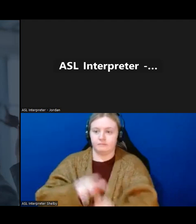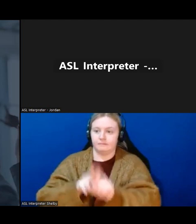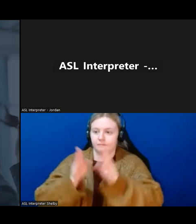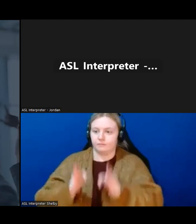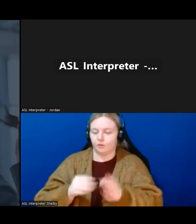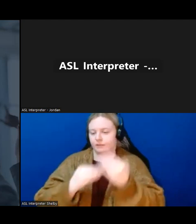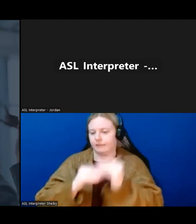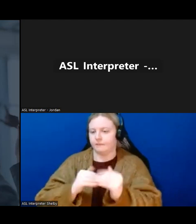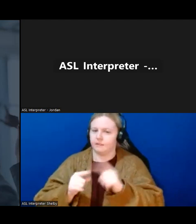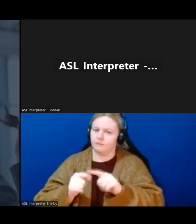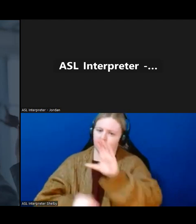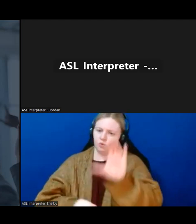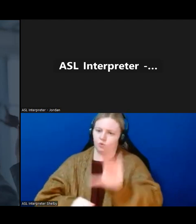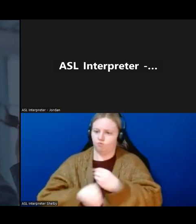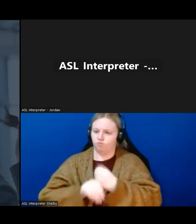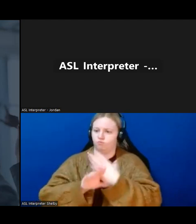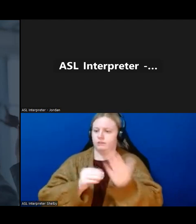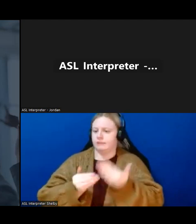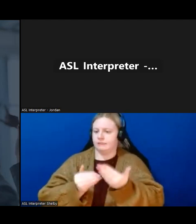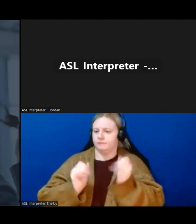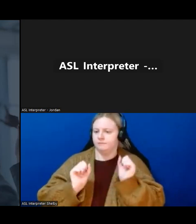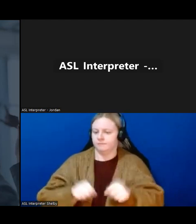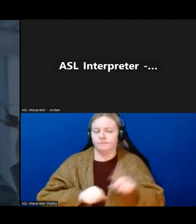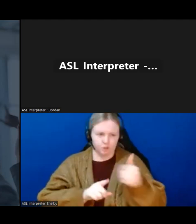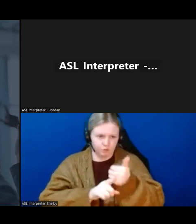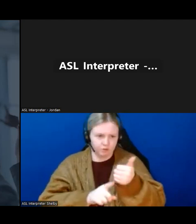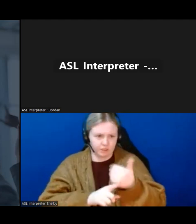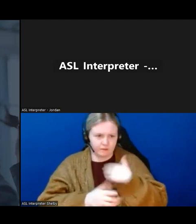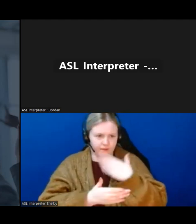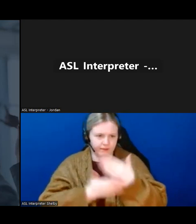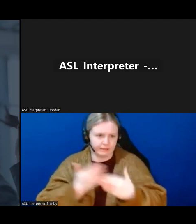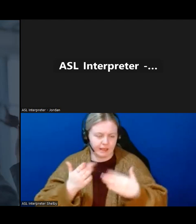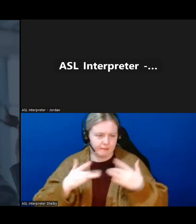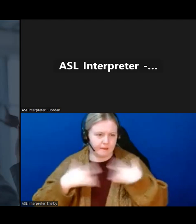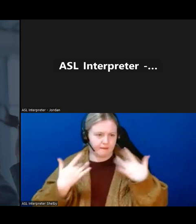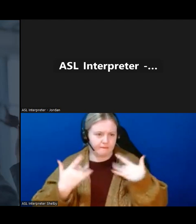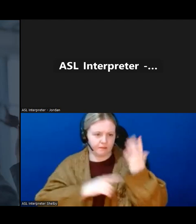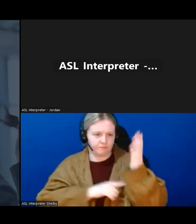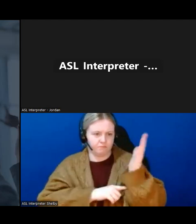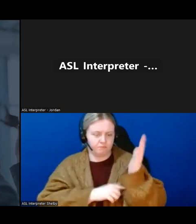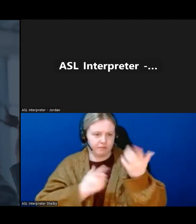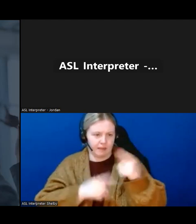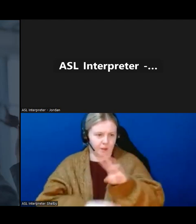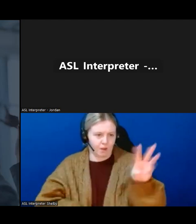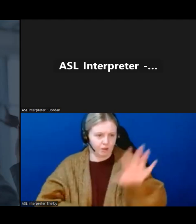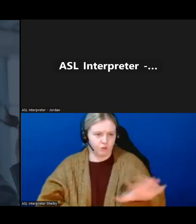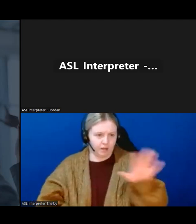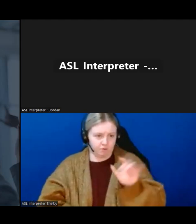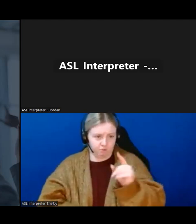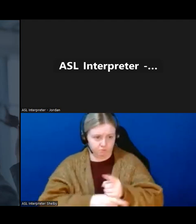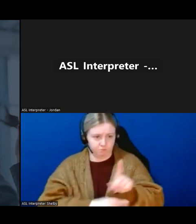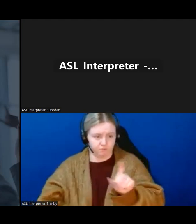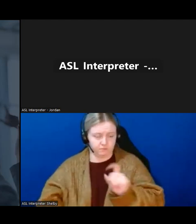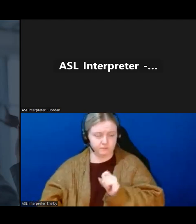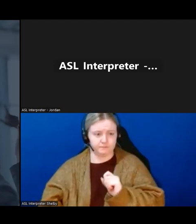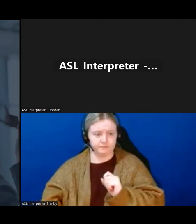you do have some education sessions coming up in Western Newfoundland too, if I'm not mistaken.